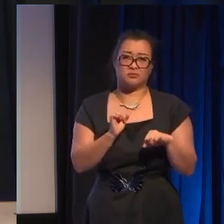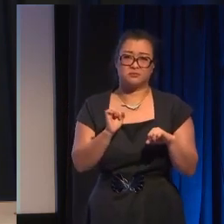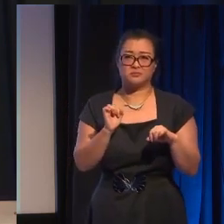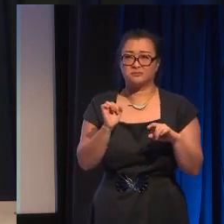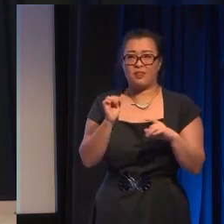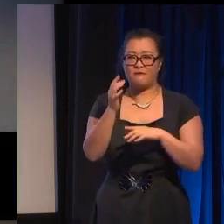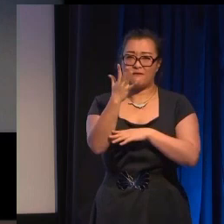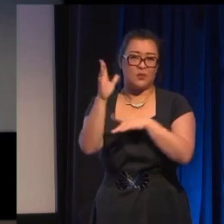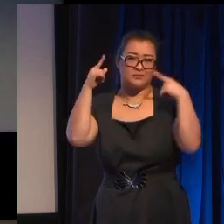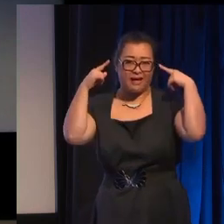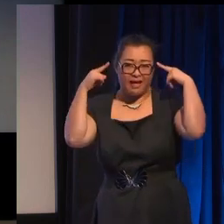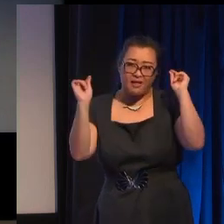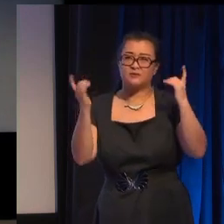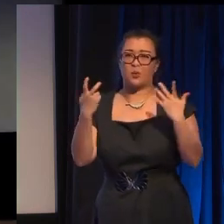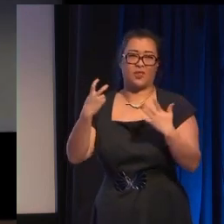lifestyle of vampires